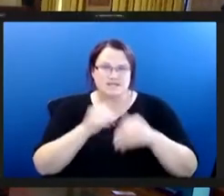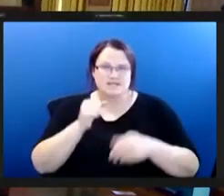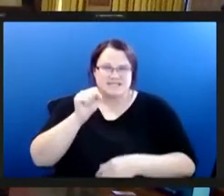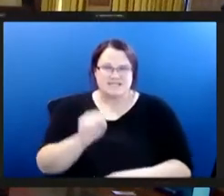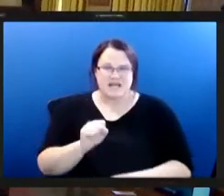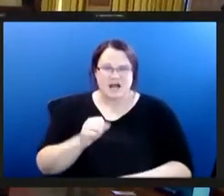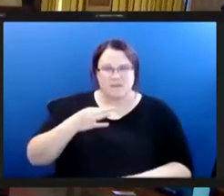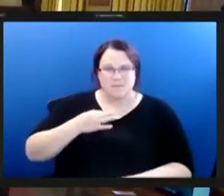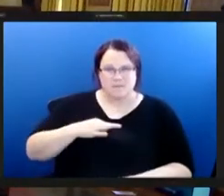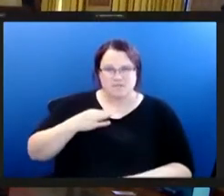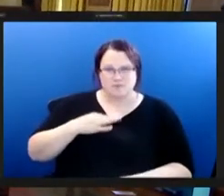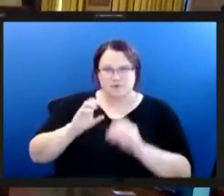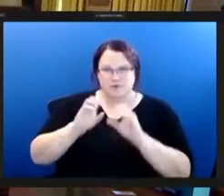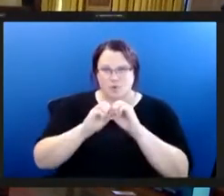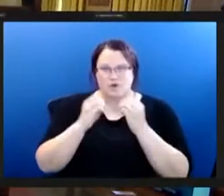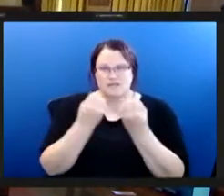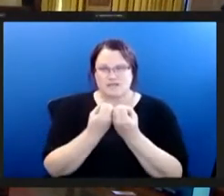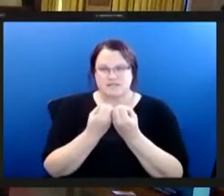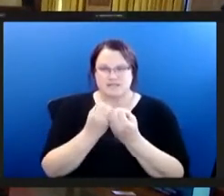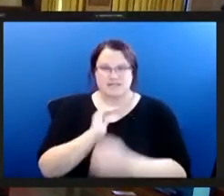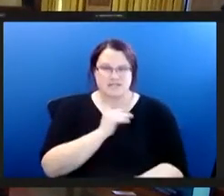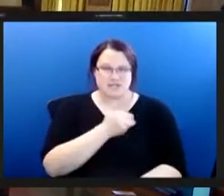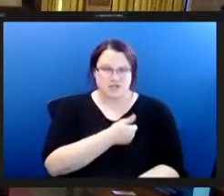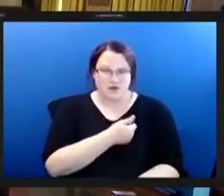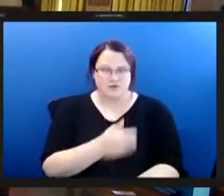and organizations such as ours